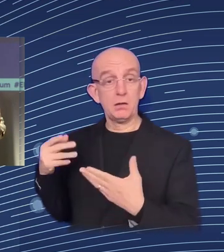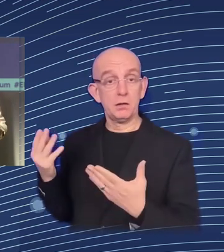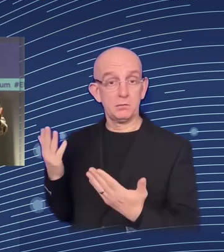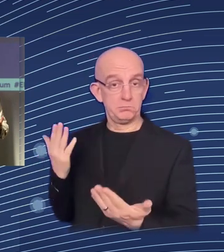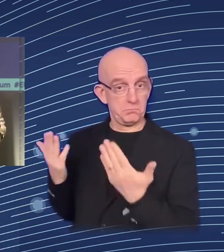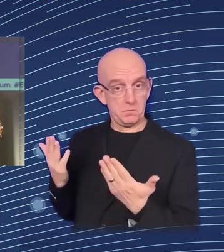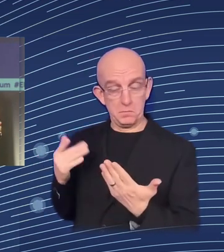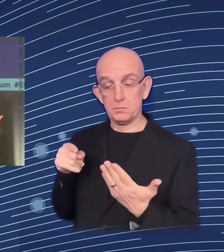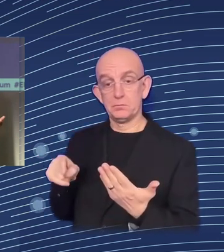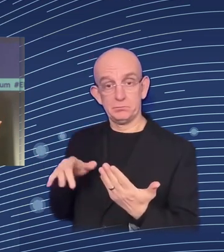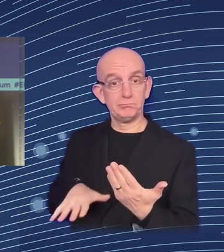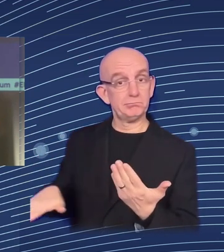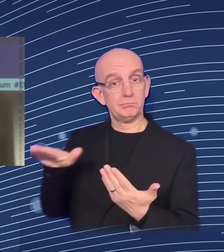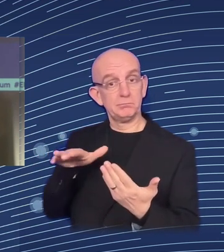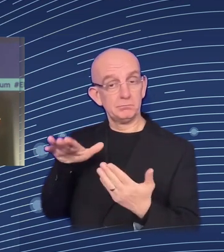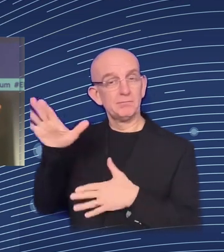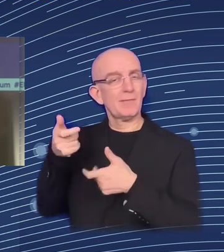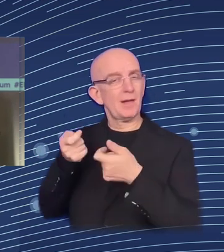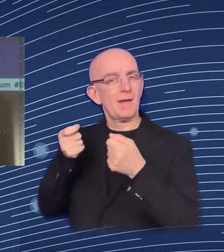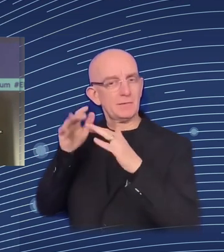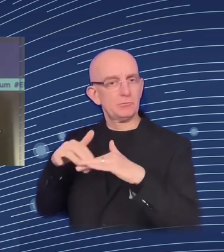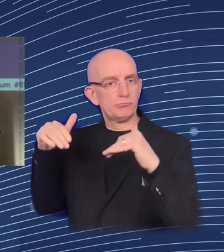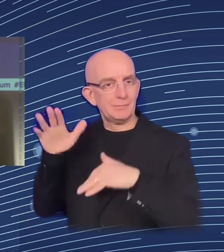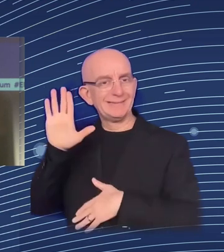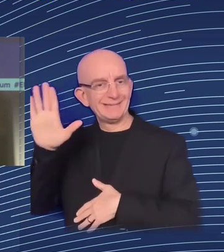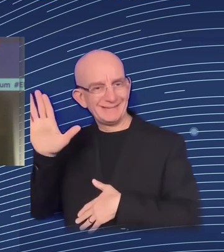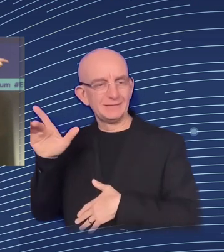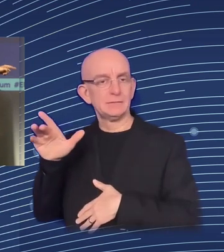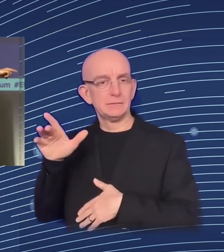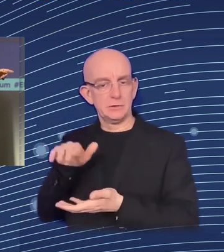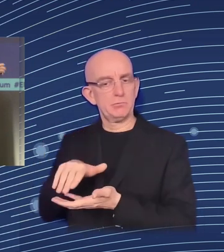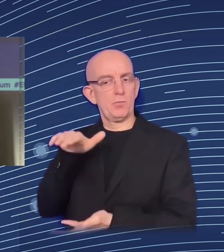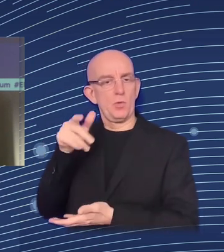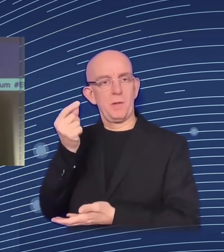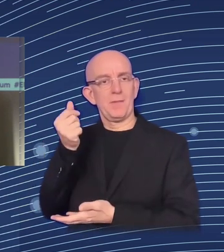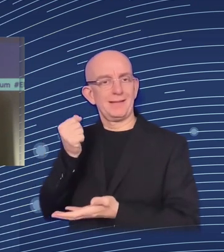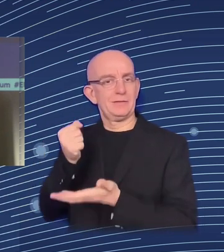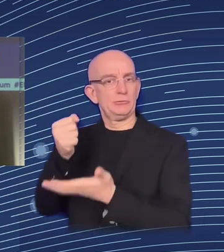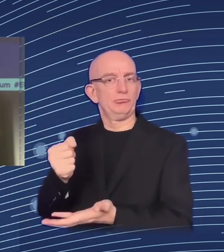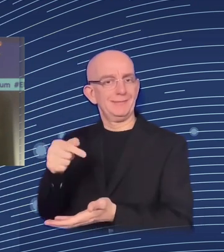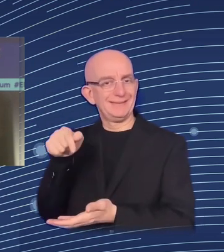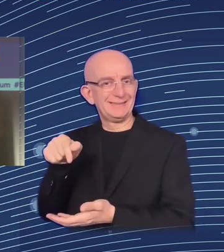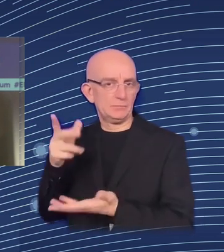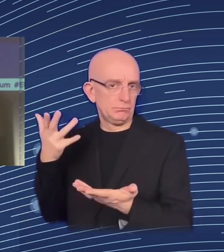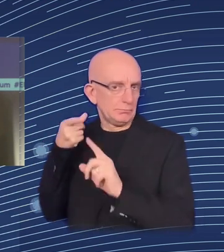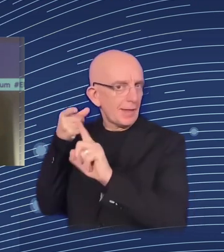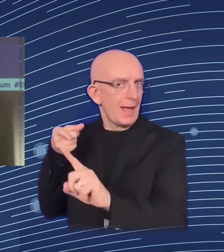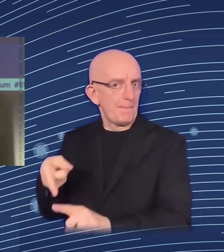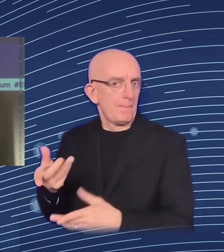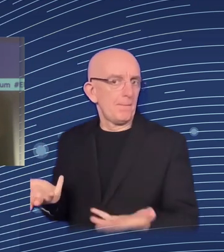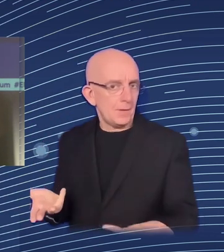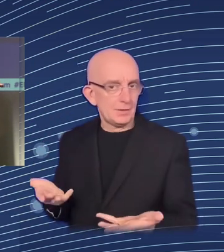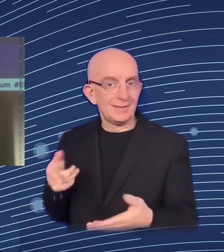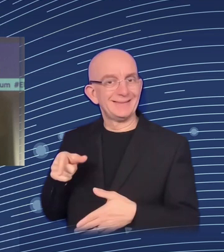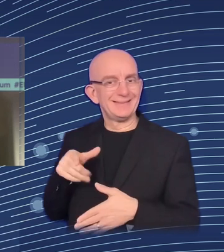are really spent properly. The second is something that I didn't, and I won't talk about the others.